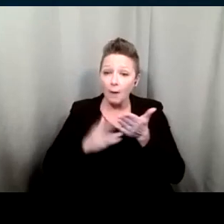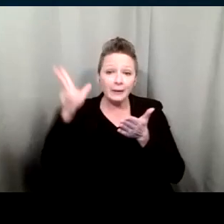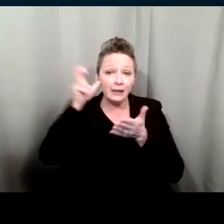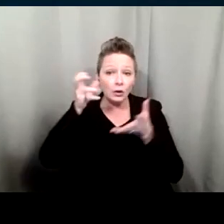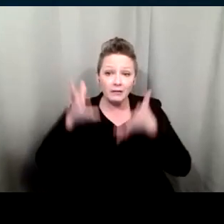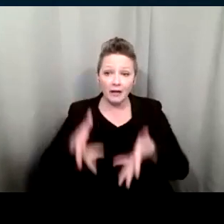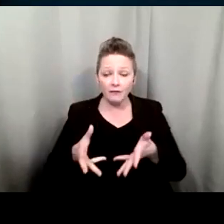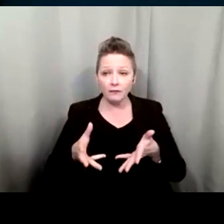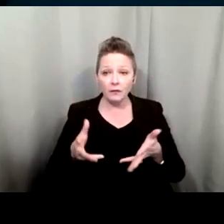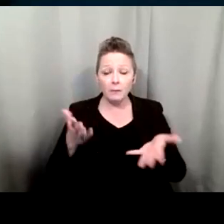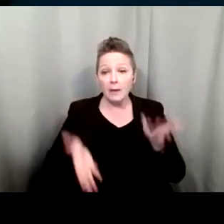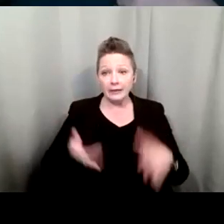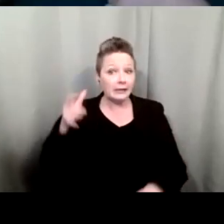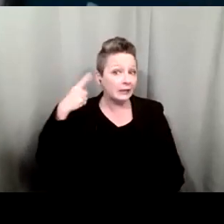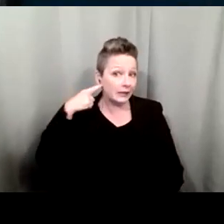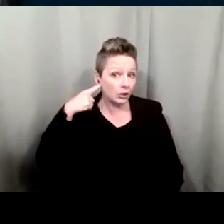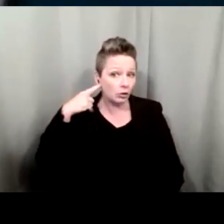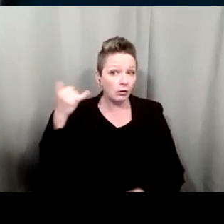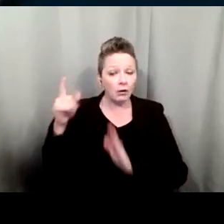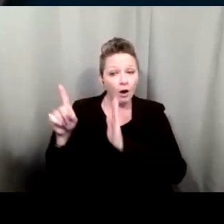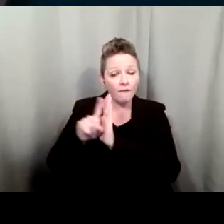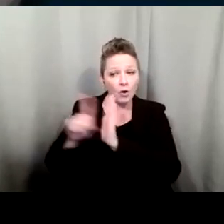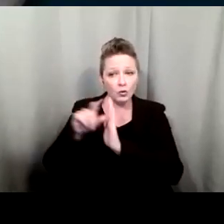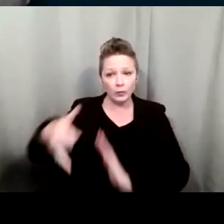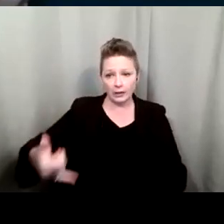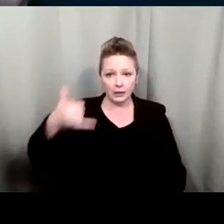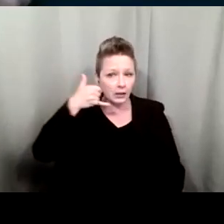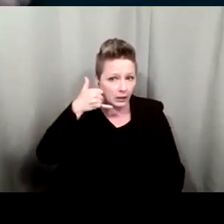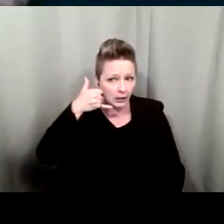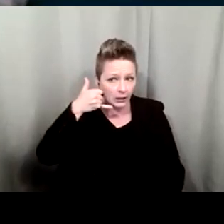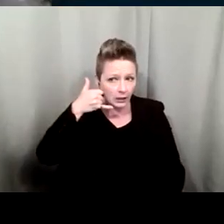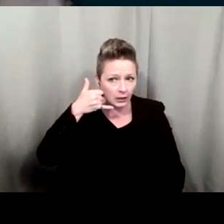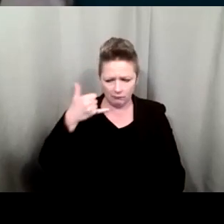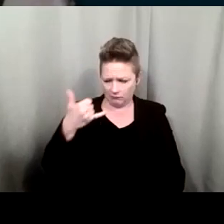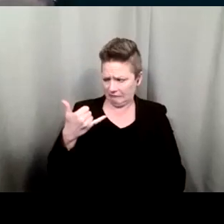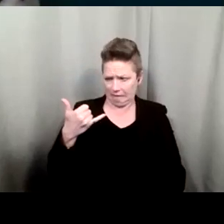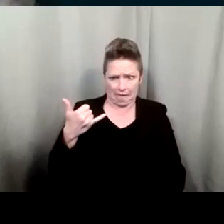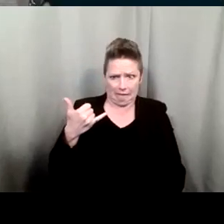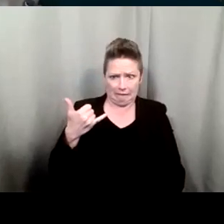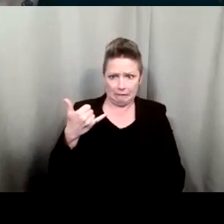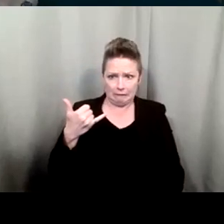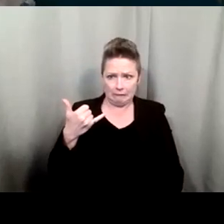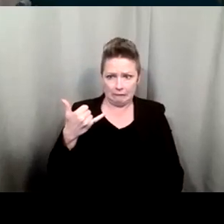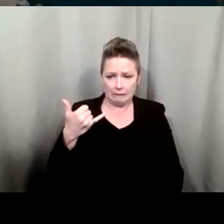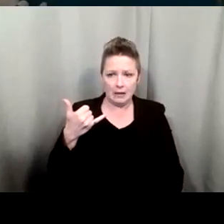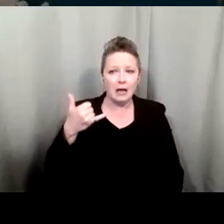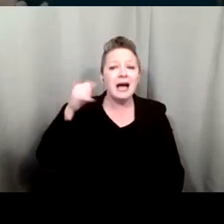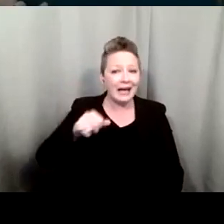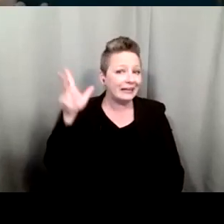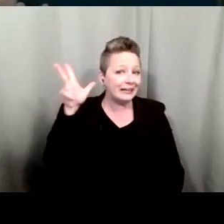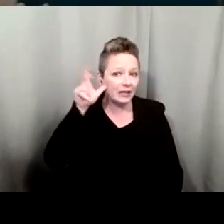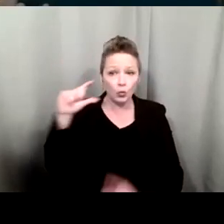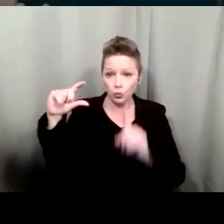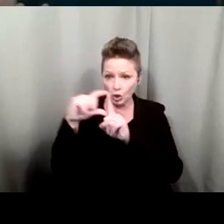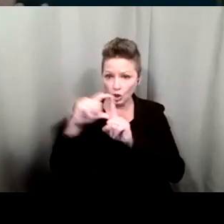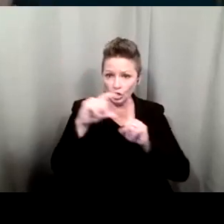hear a phone ring and they may pick up and if you say what's that person on the other end saying they say i can hear them talking but i